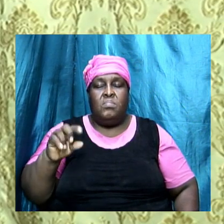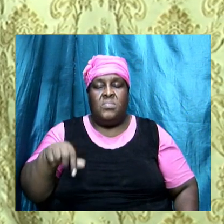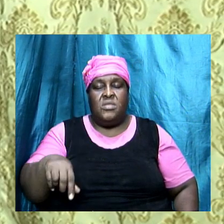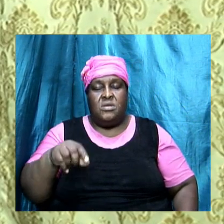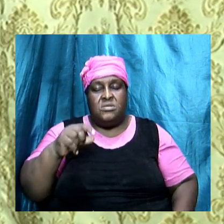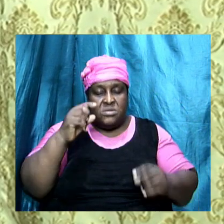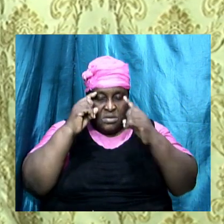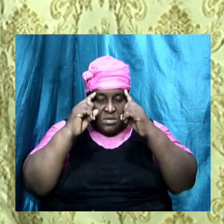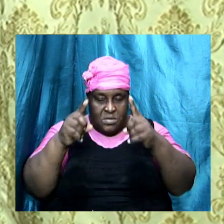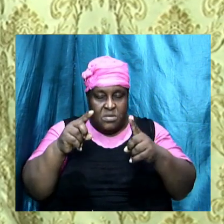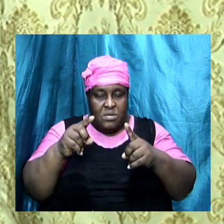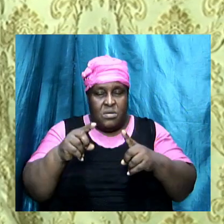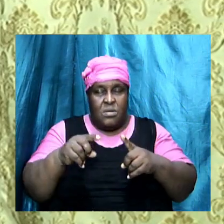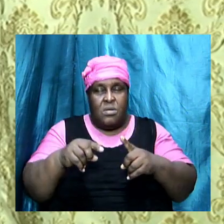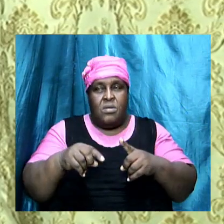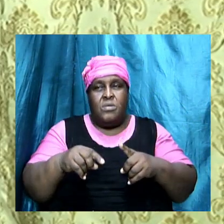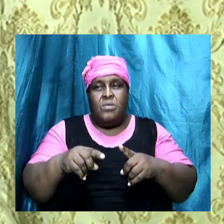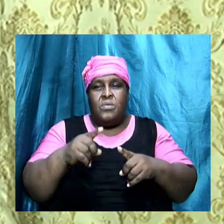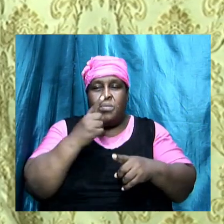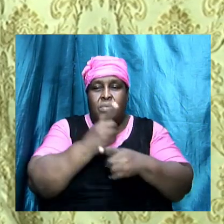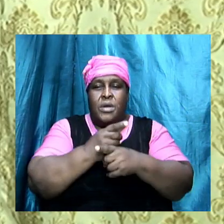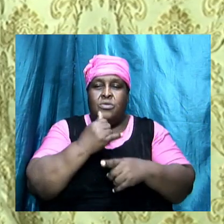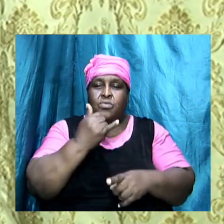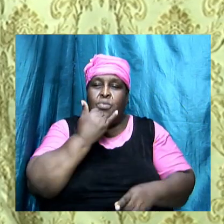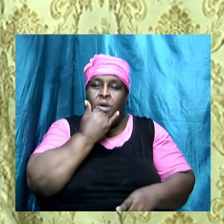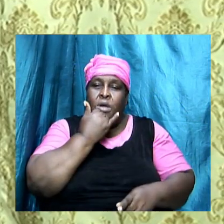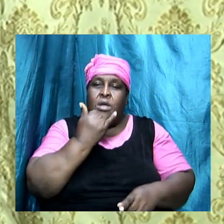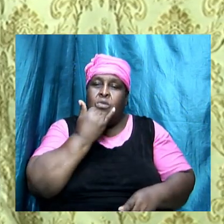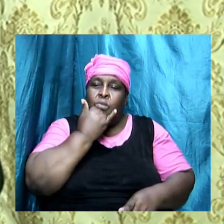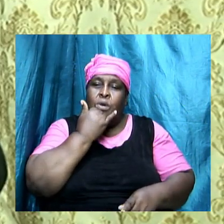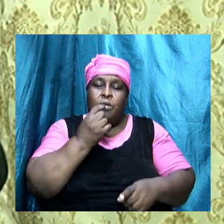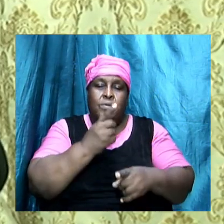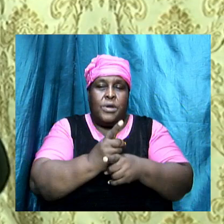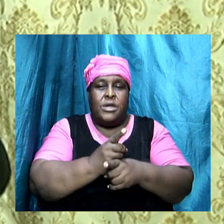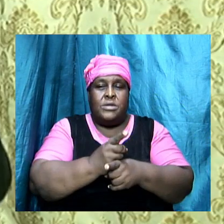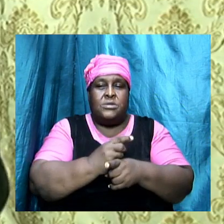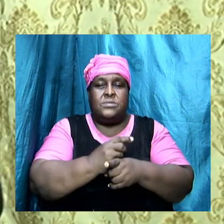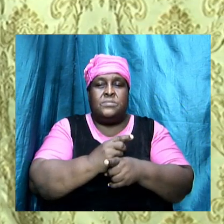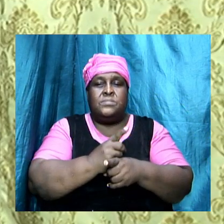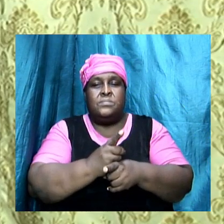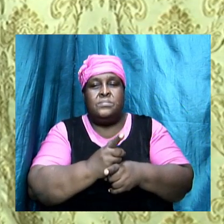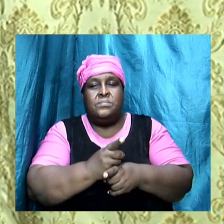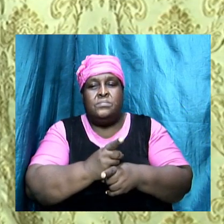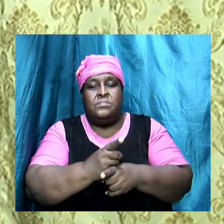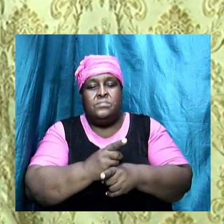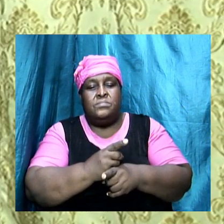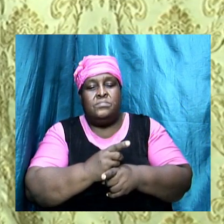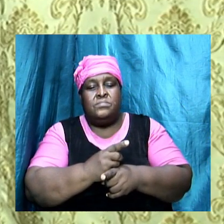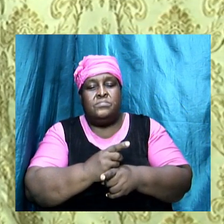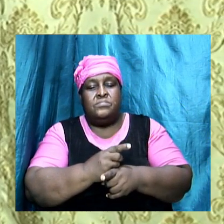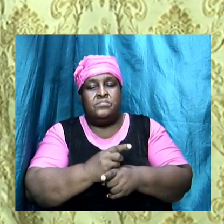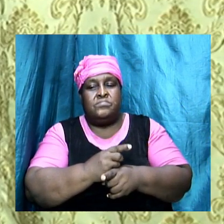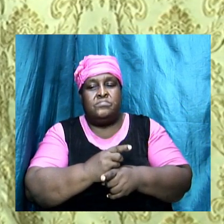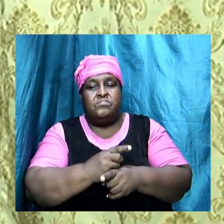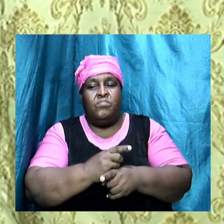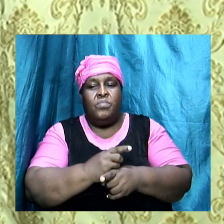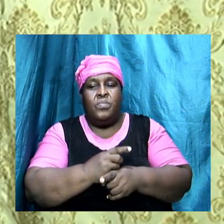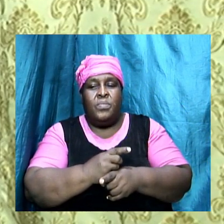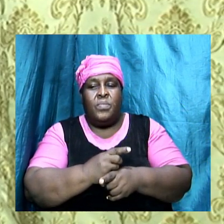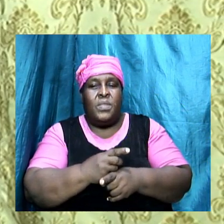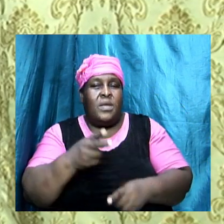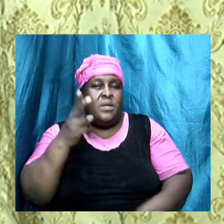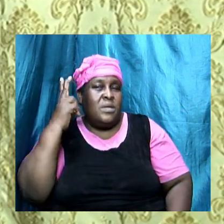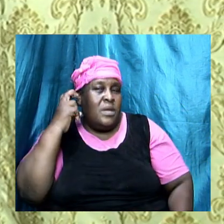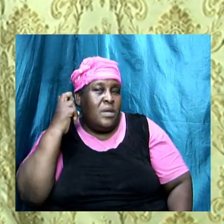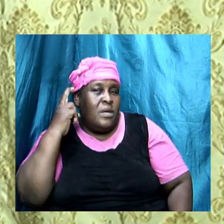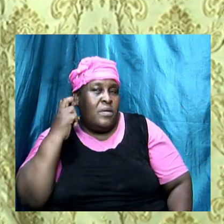that right is wrong and wrong is right amen and it just and then now here another